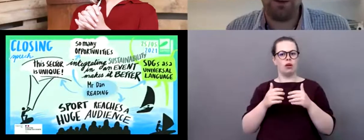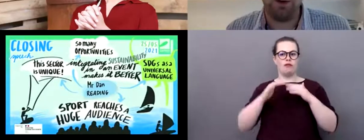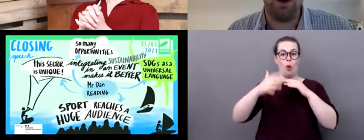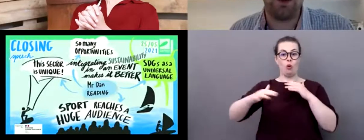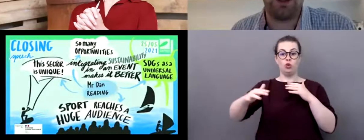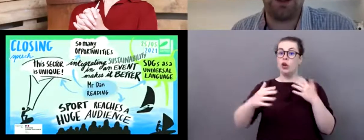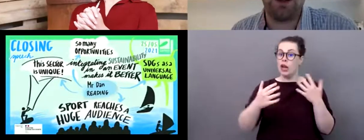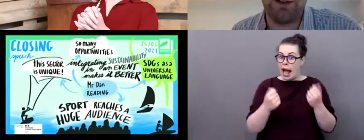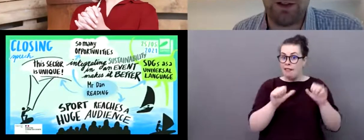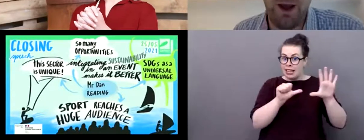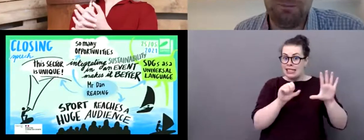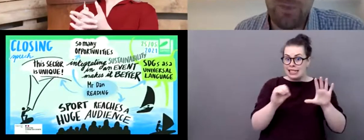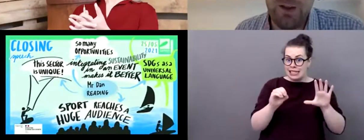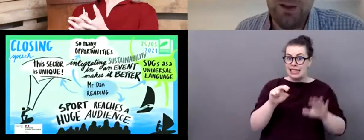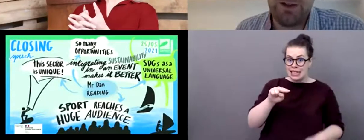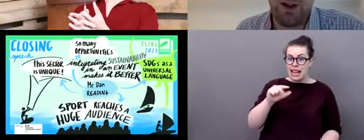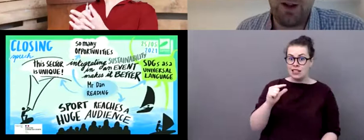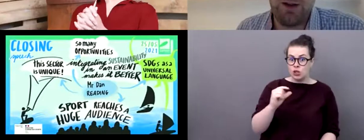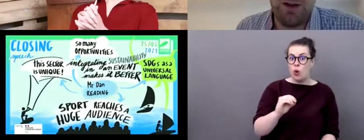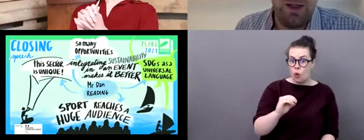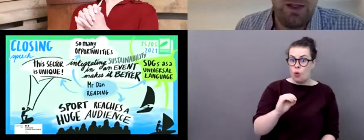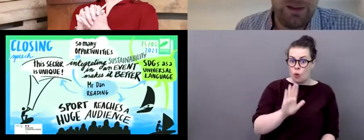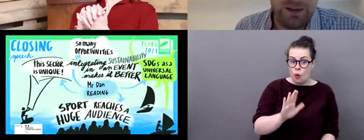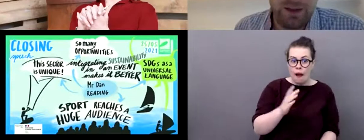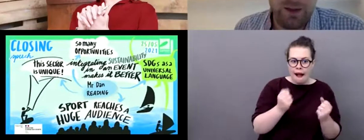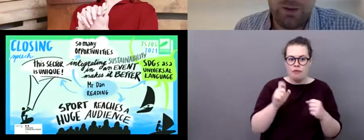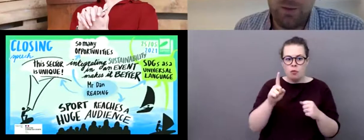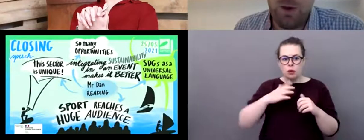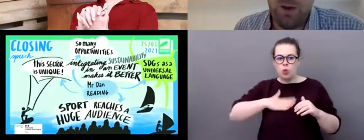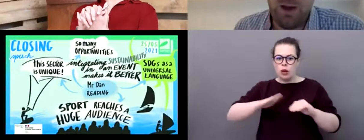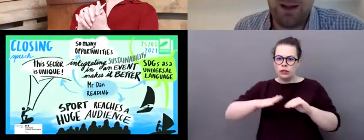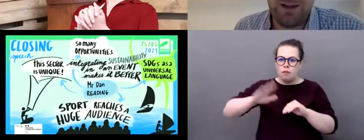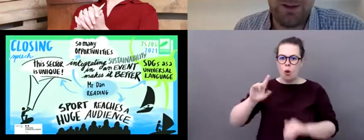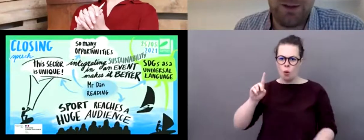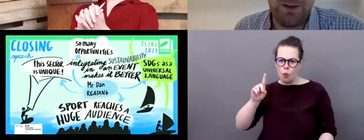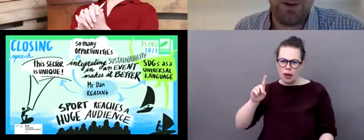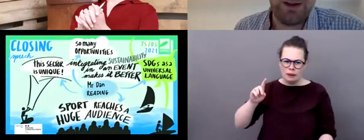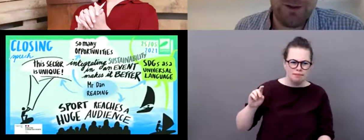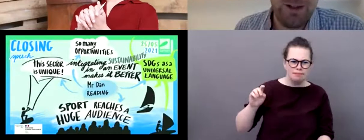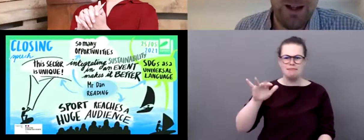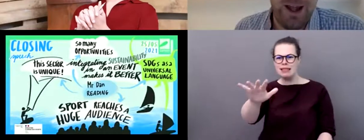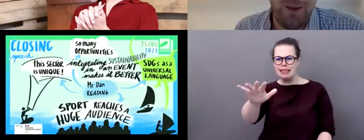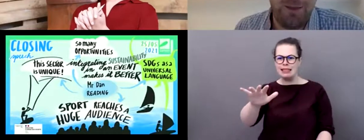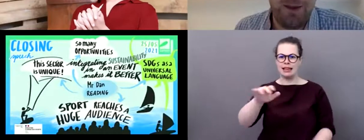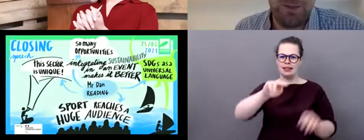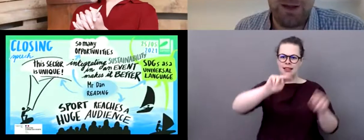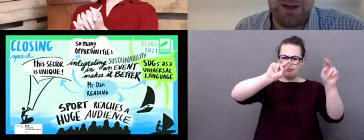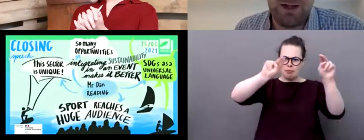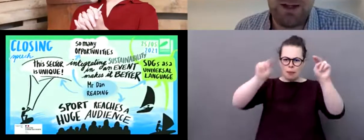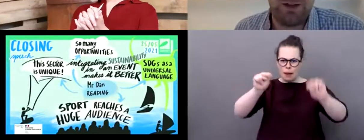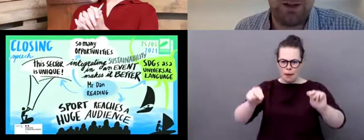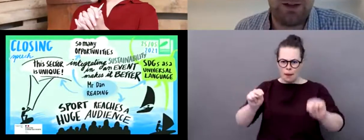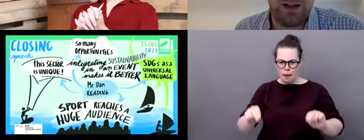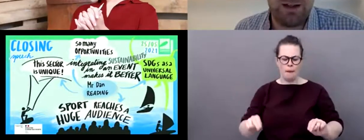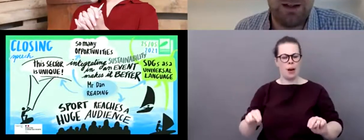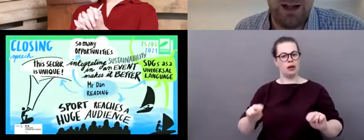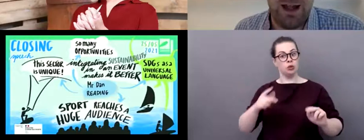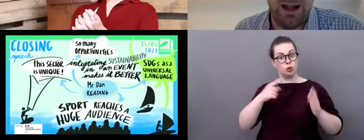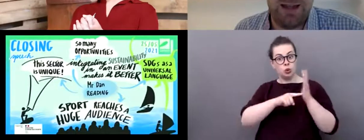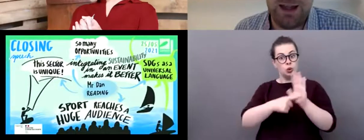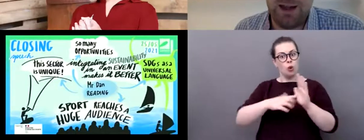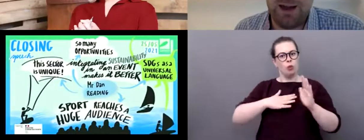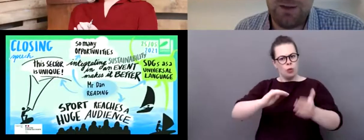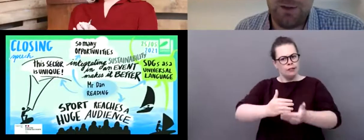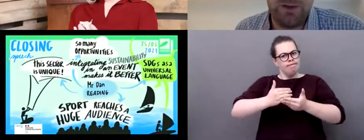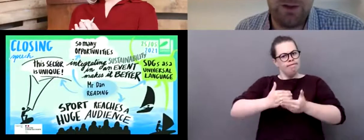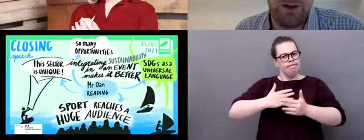playground for, for generations to come. so that's, I think what, I'd like to, to end on, um, it's been a really interesting, uh,